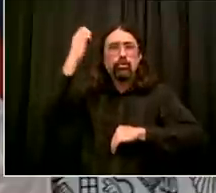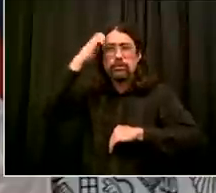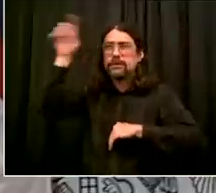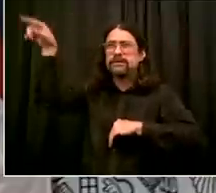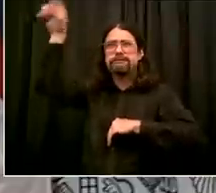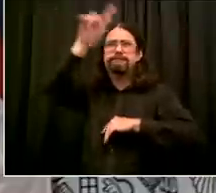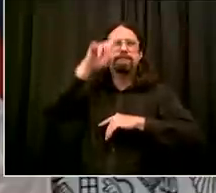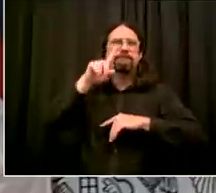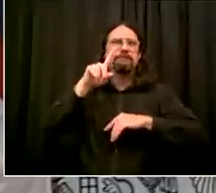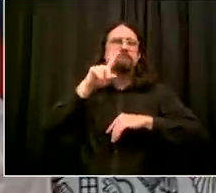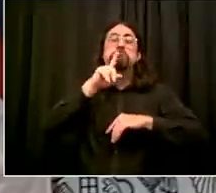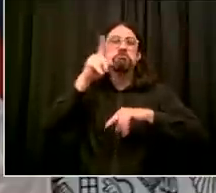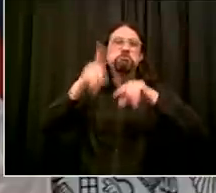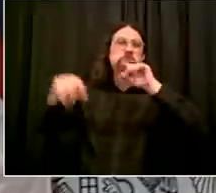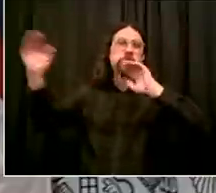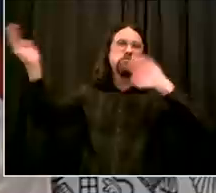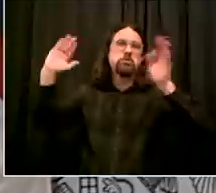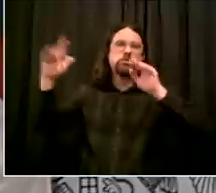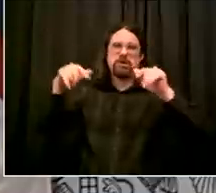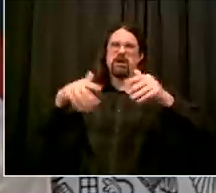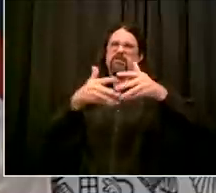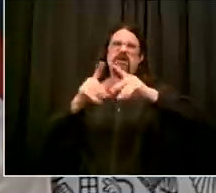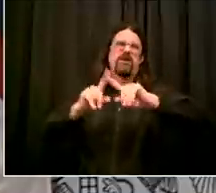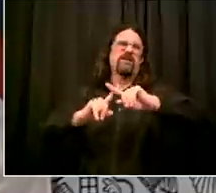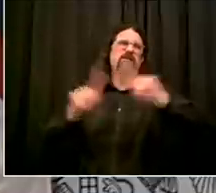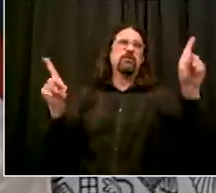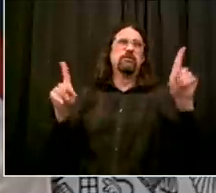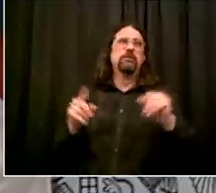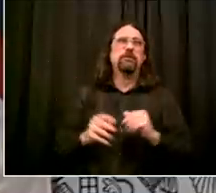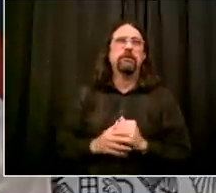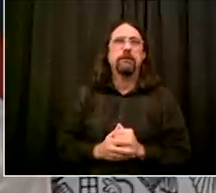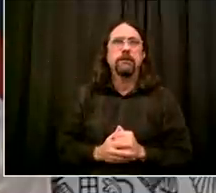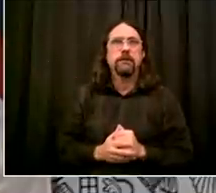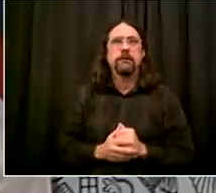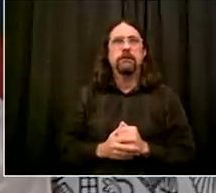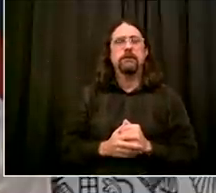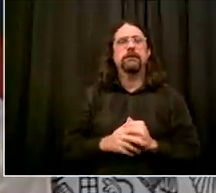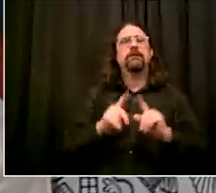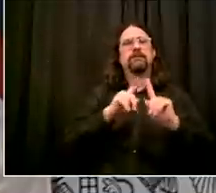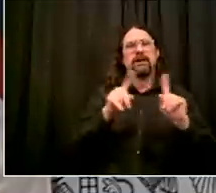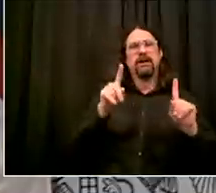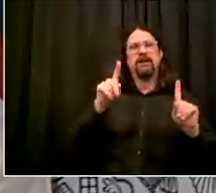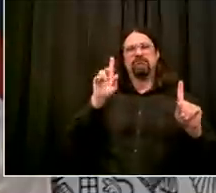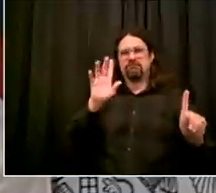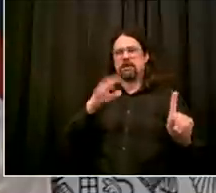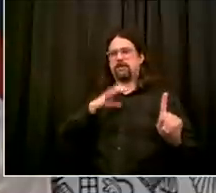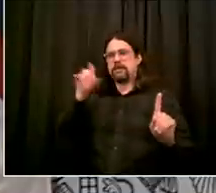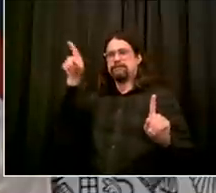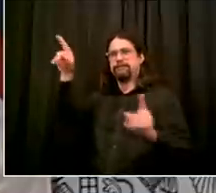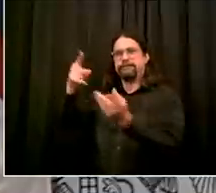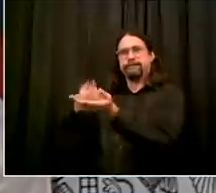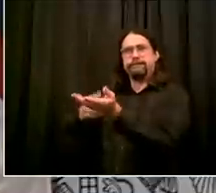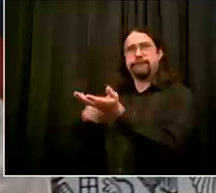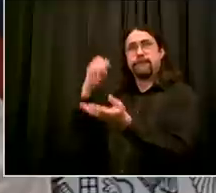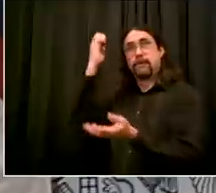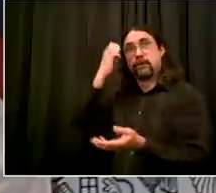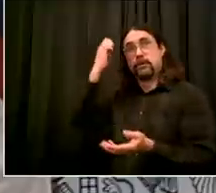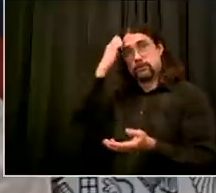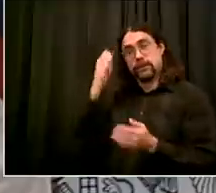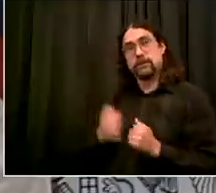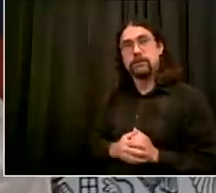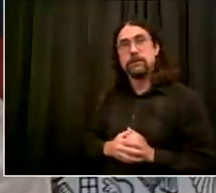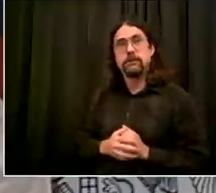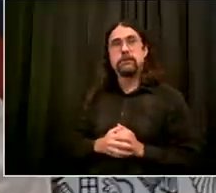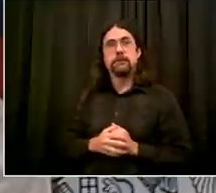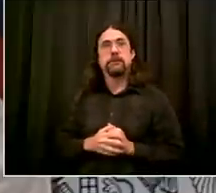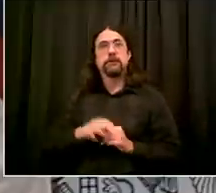in a lot of those countries um very lax guidelines around uh indoor dining bars